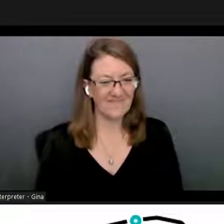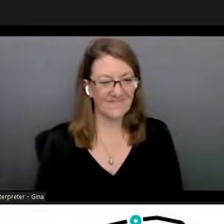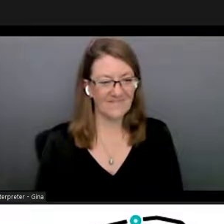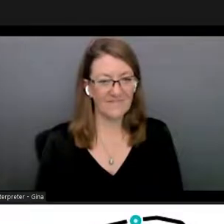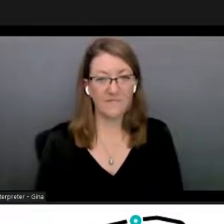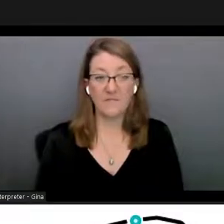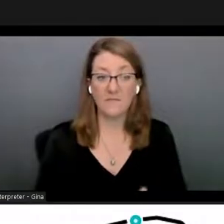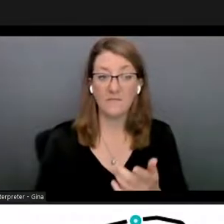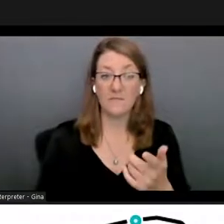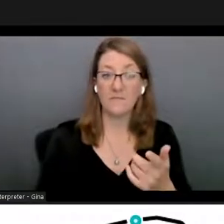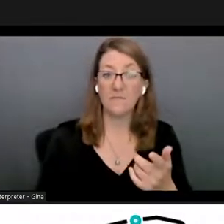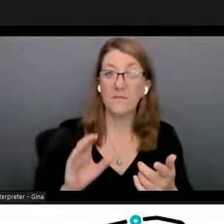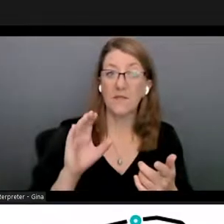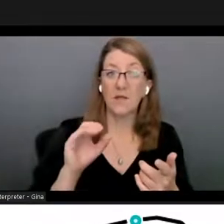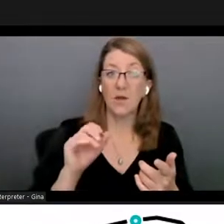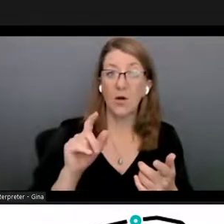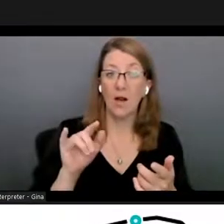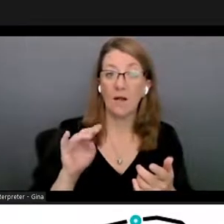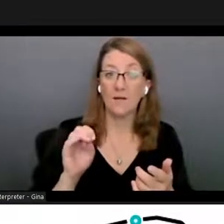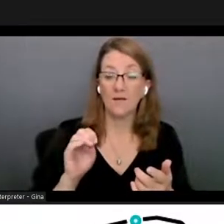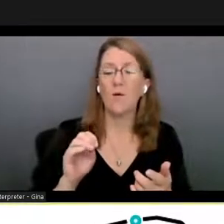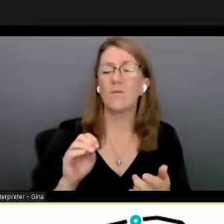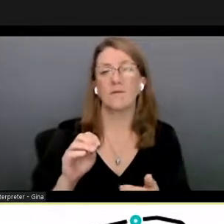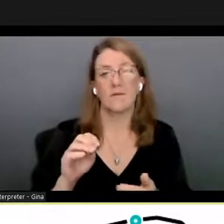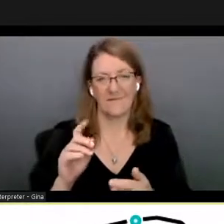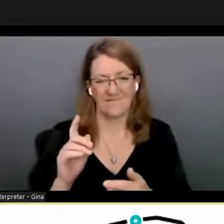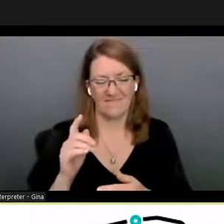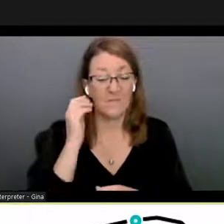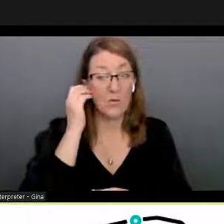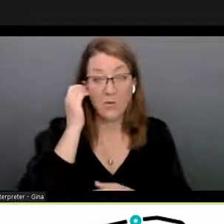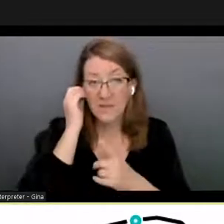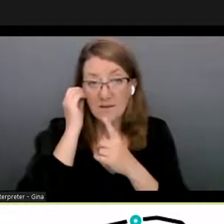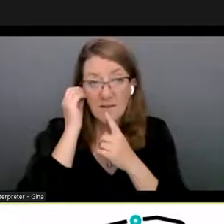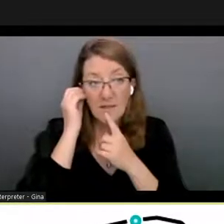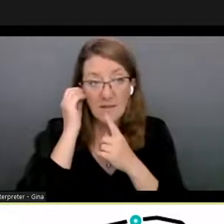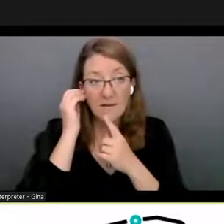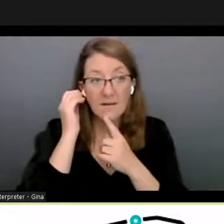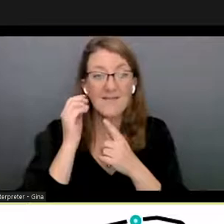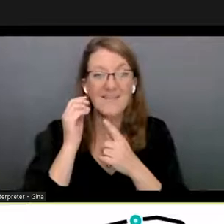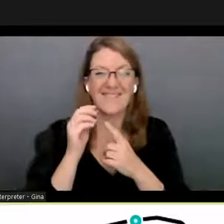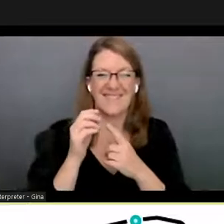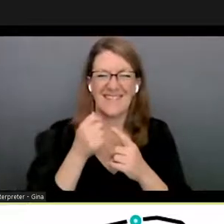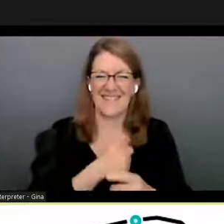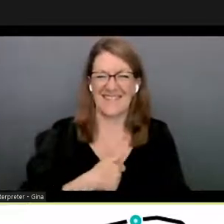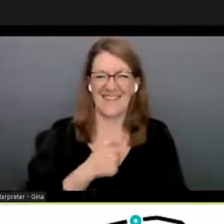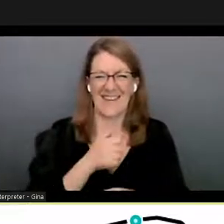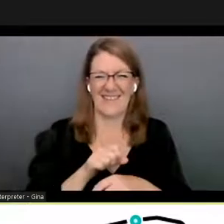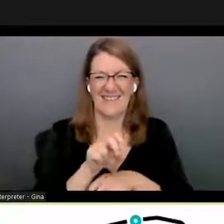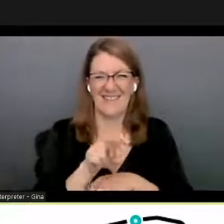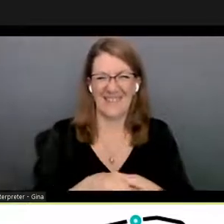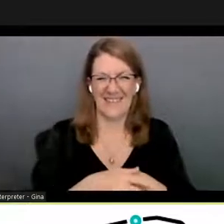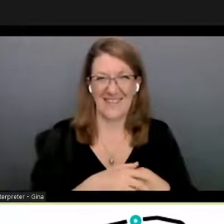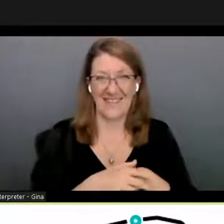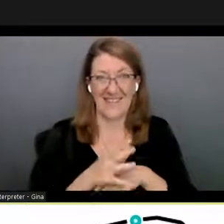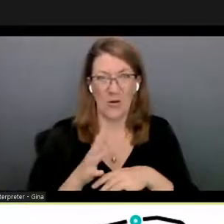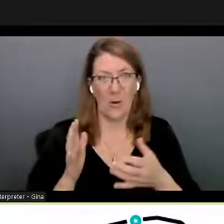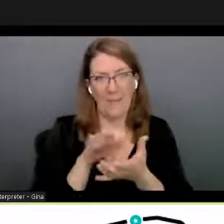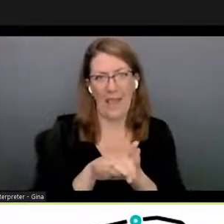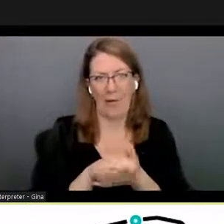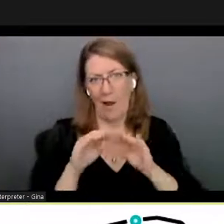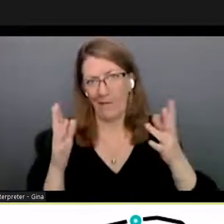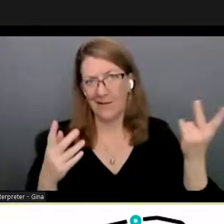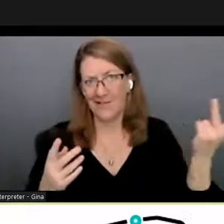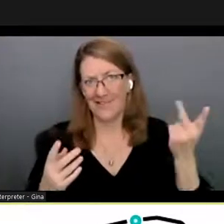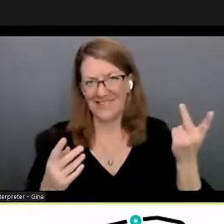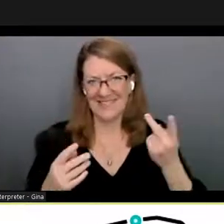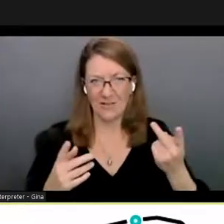follow yeah yeah so it's janet yeah okay sorry it's it's we're married if you can't tell us you're